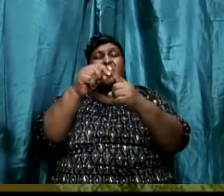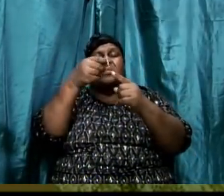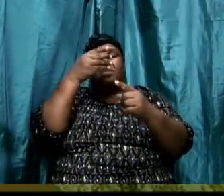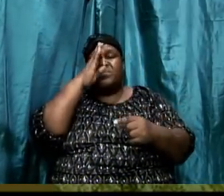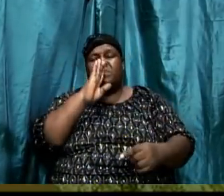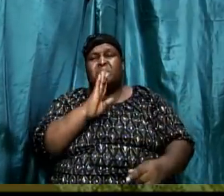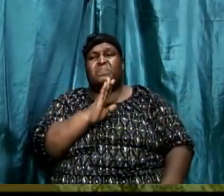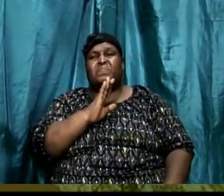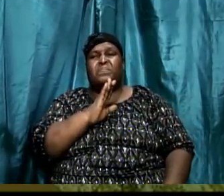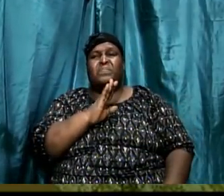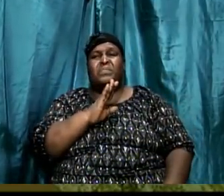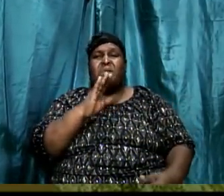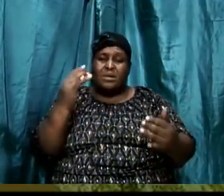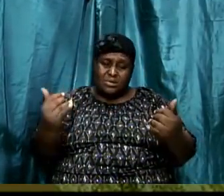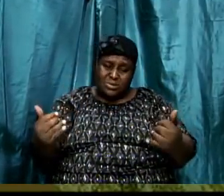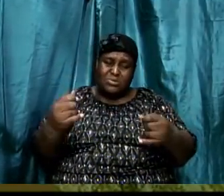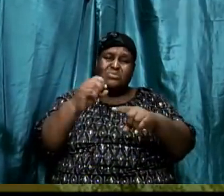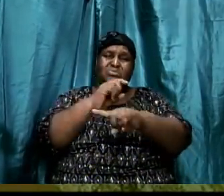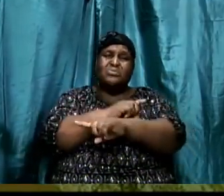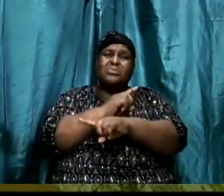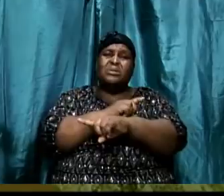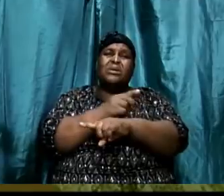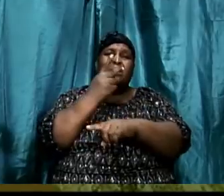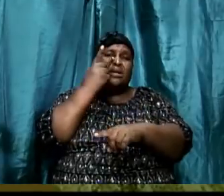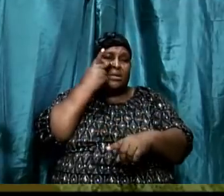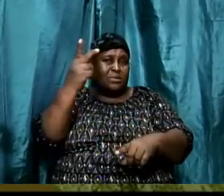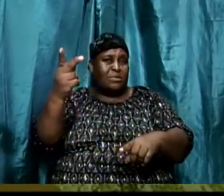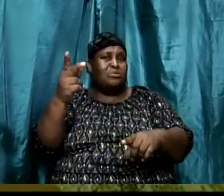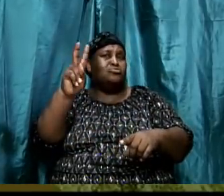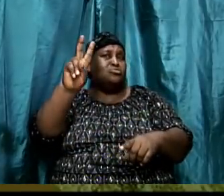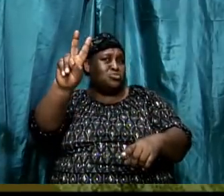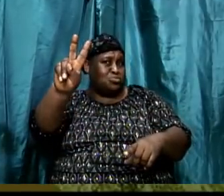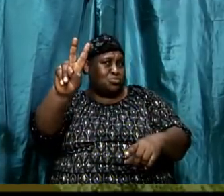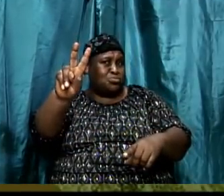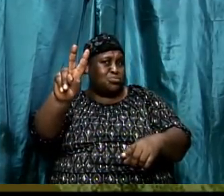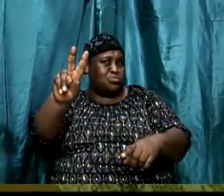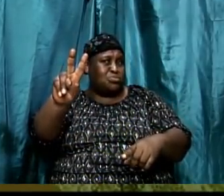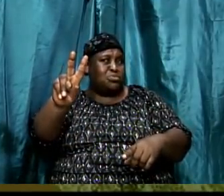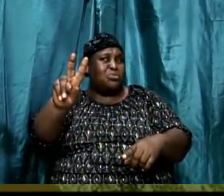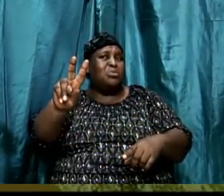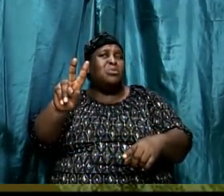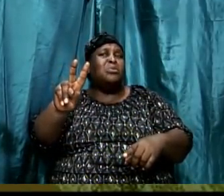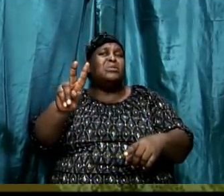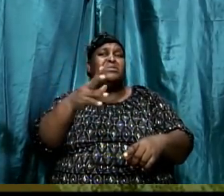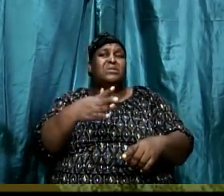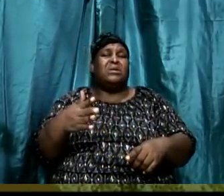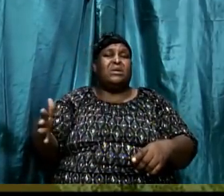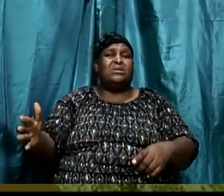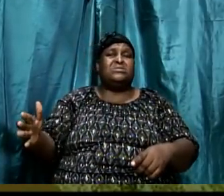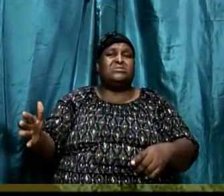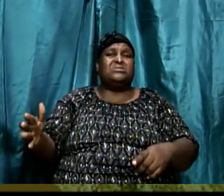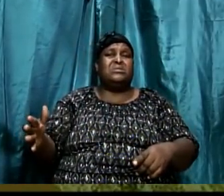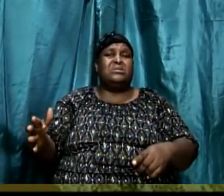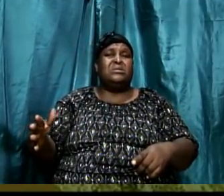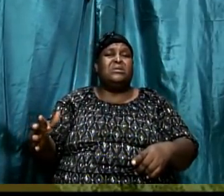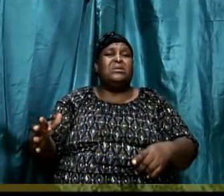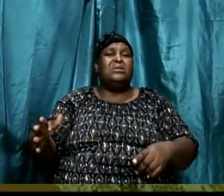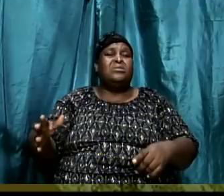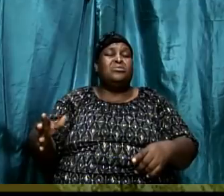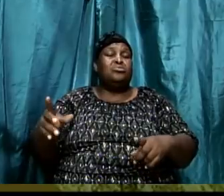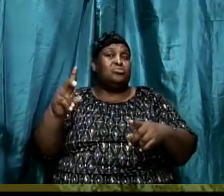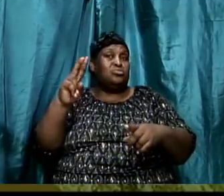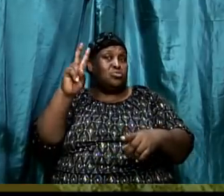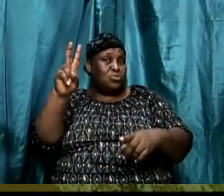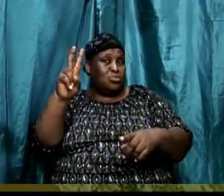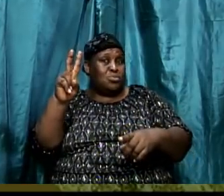God. And so today we're going to look at two basic things. Our approach is to really take into consideration two main things.